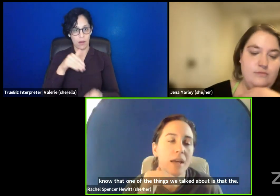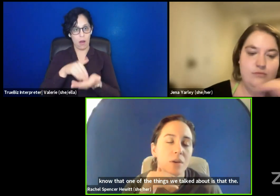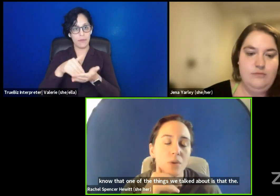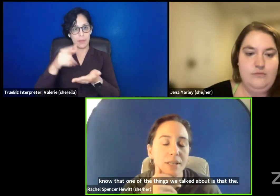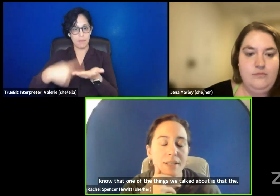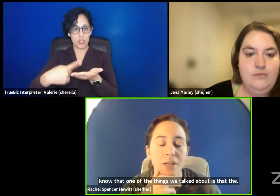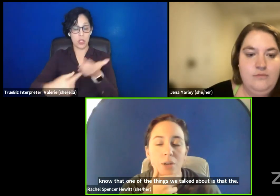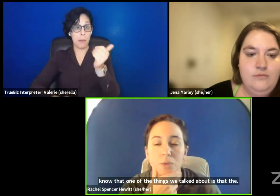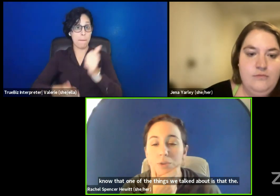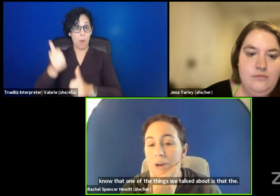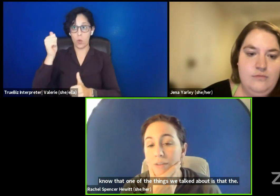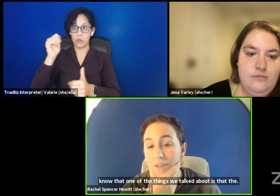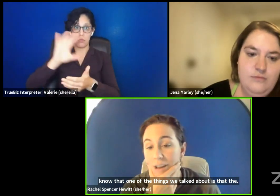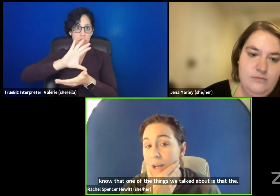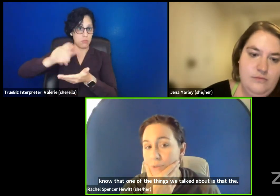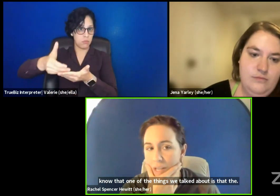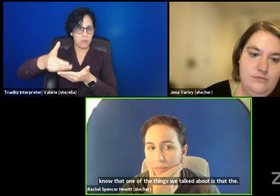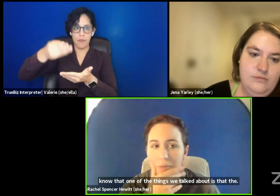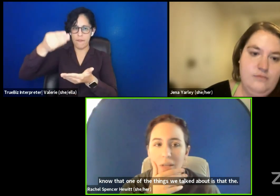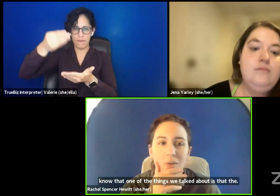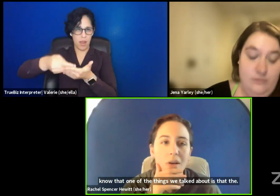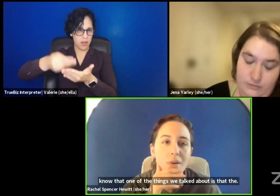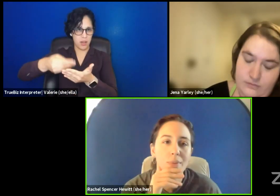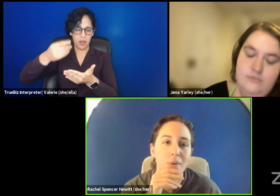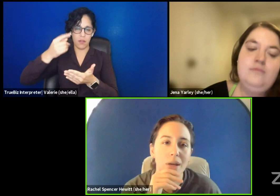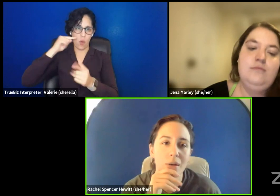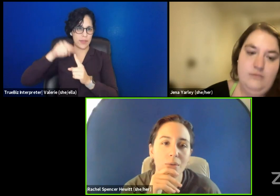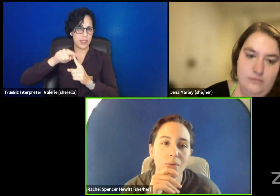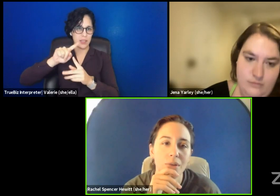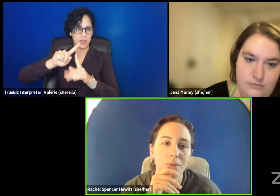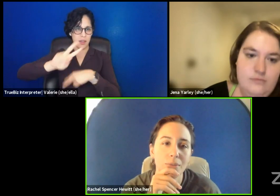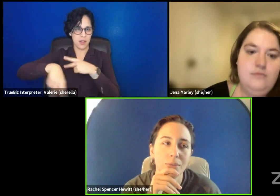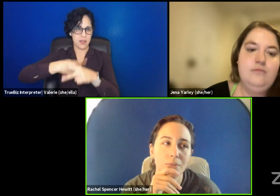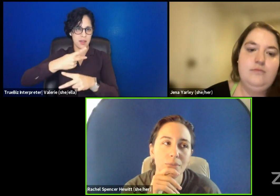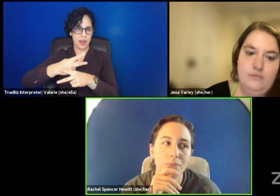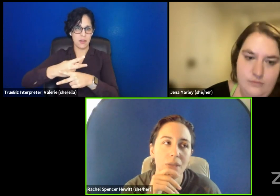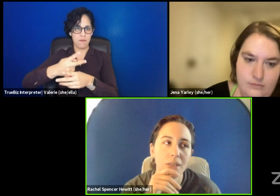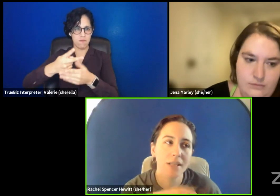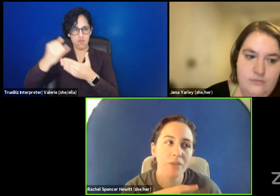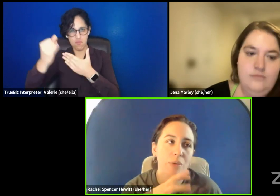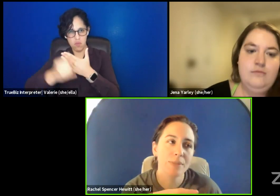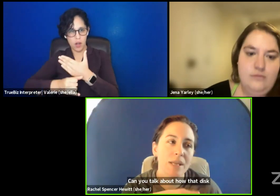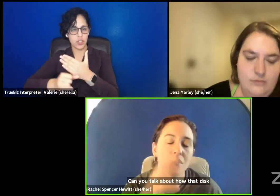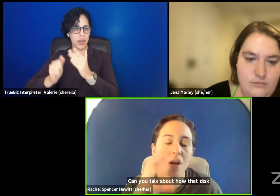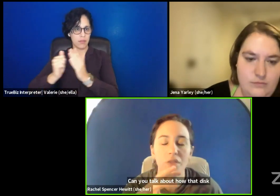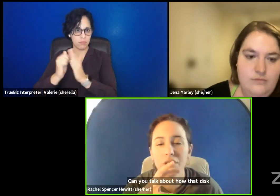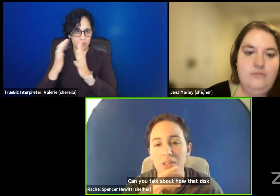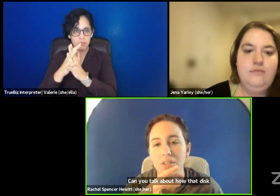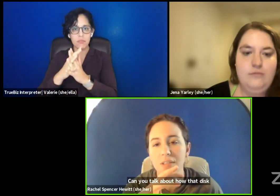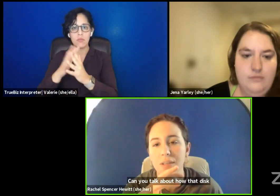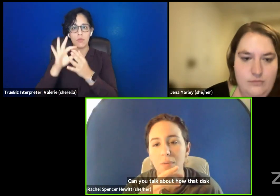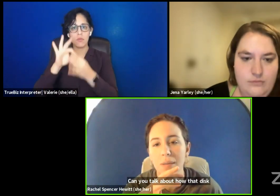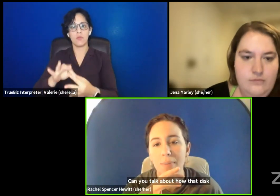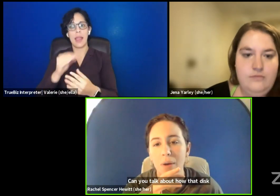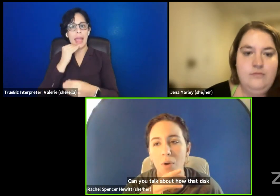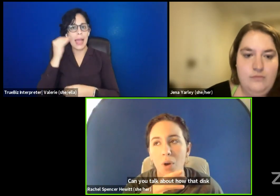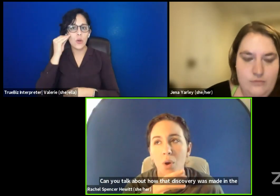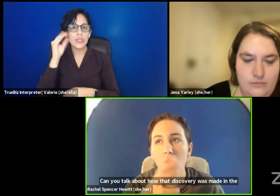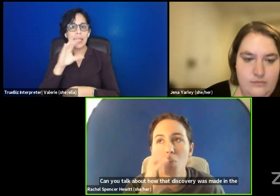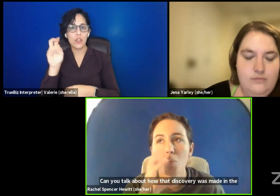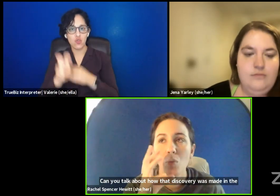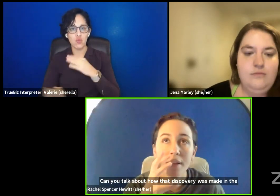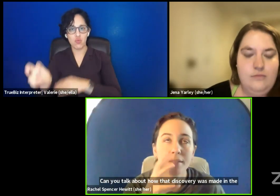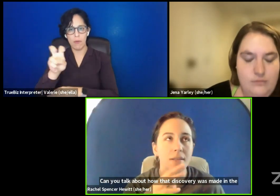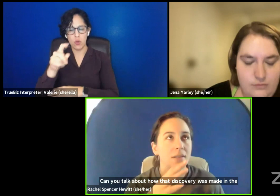know, all the subcategories was travel and housing. Can you talk about how, um, that discovery was made in the conversations that were made about